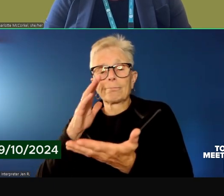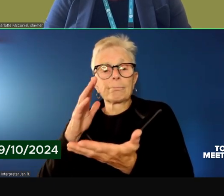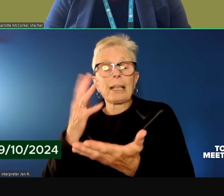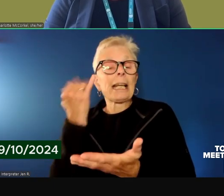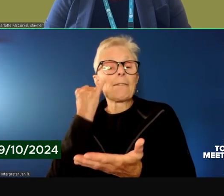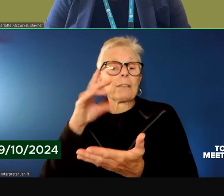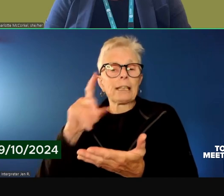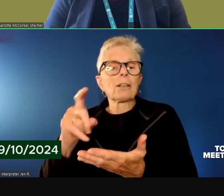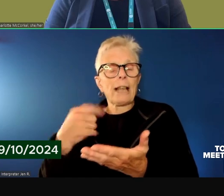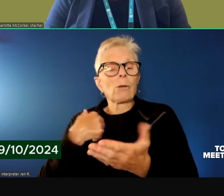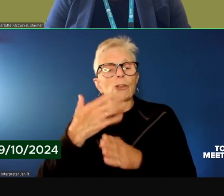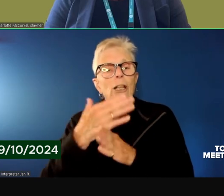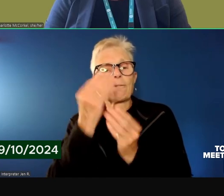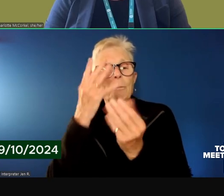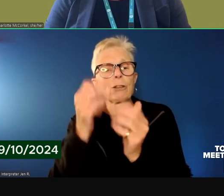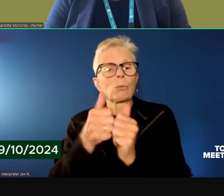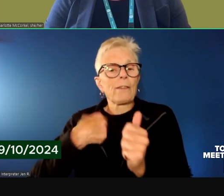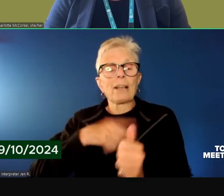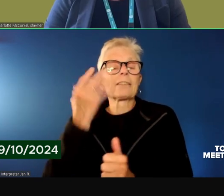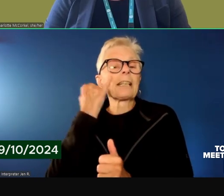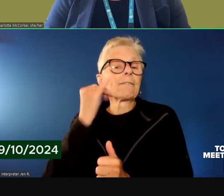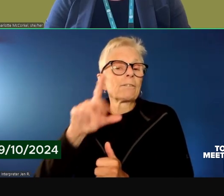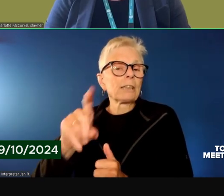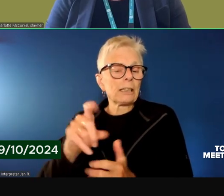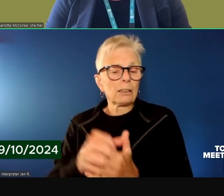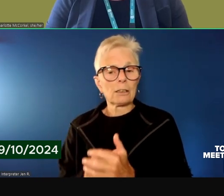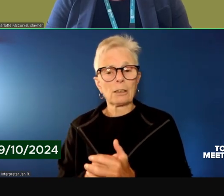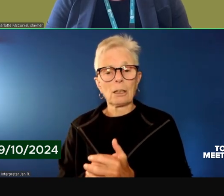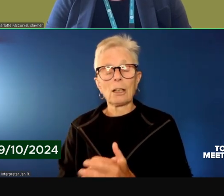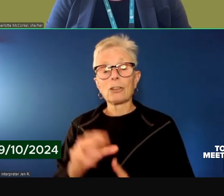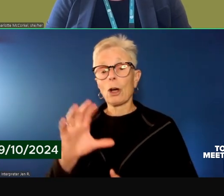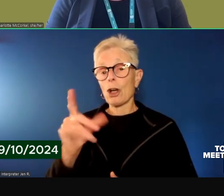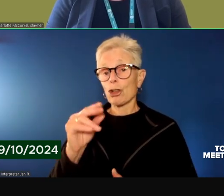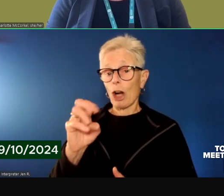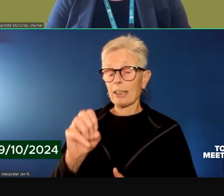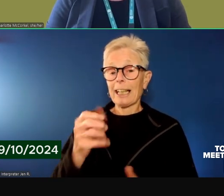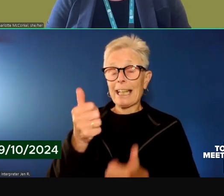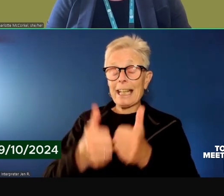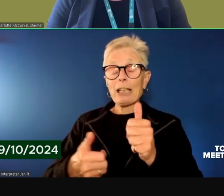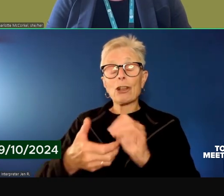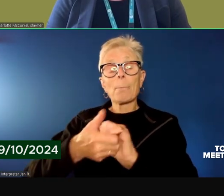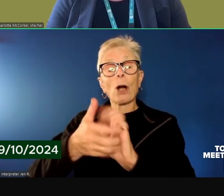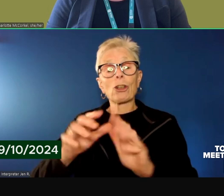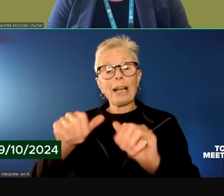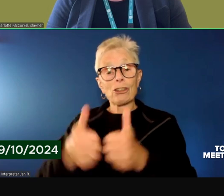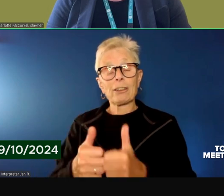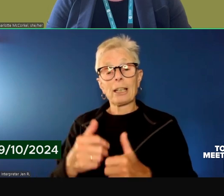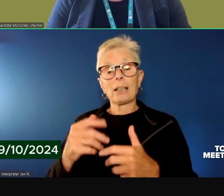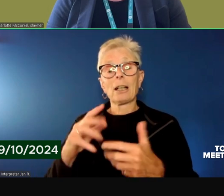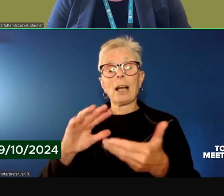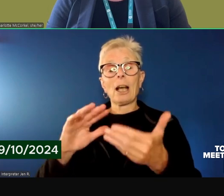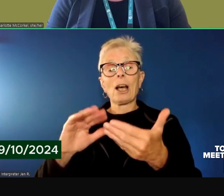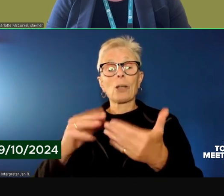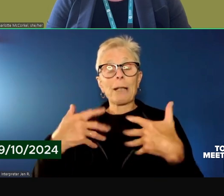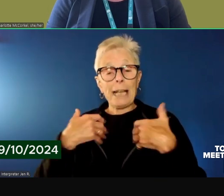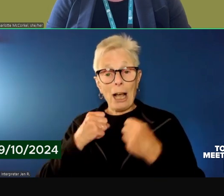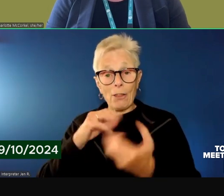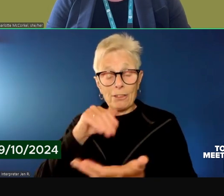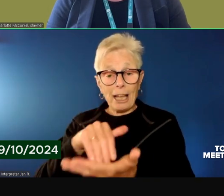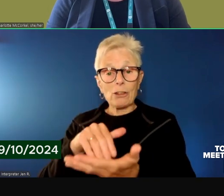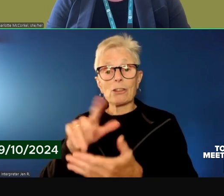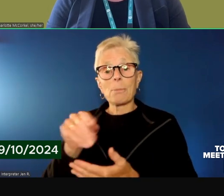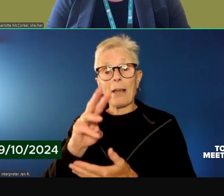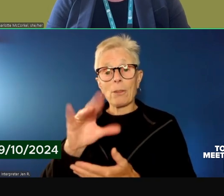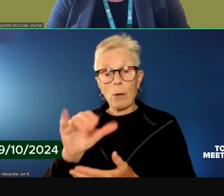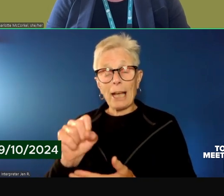I'll just add that each partner agency, so Howard Center pathways and community health centers will be maintaining